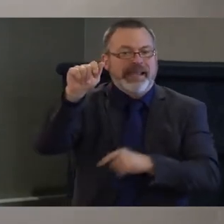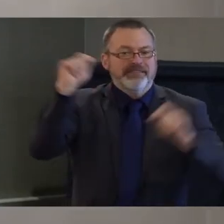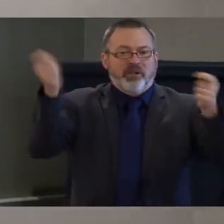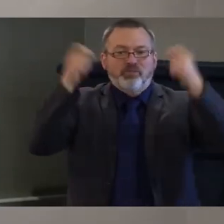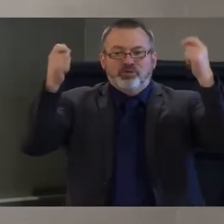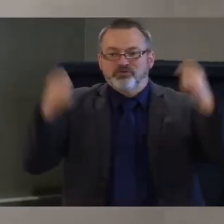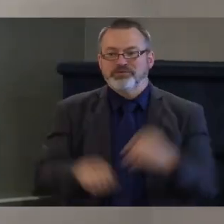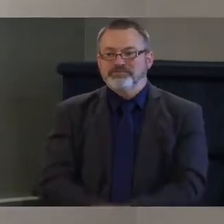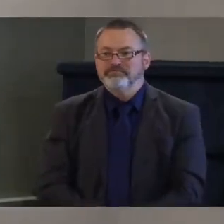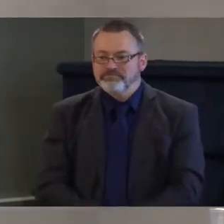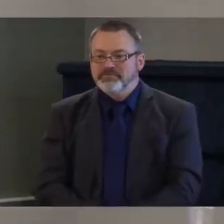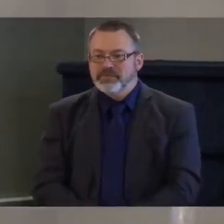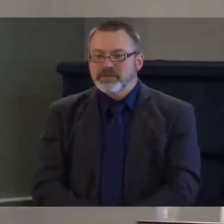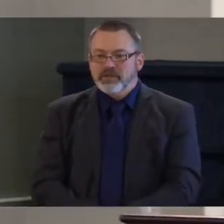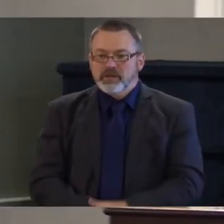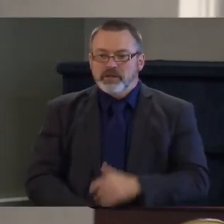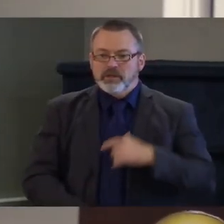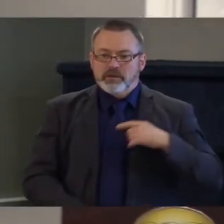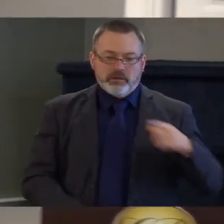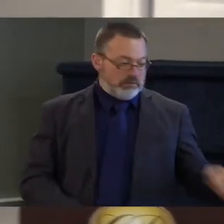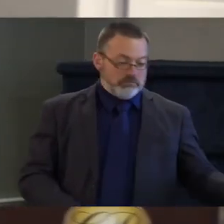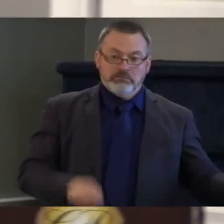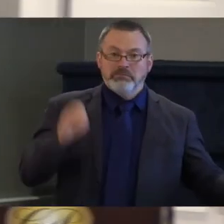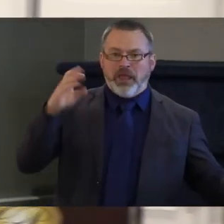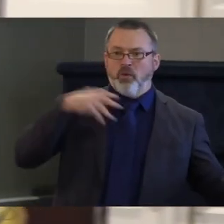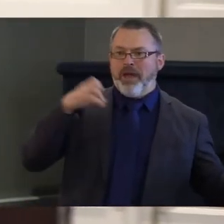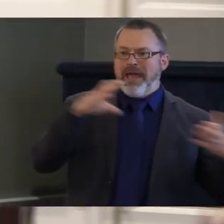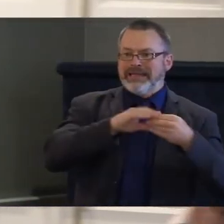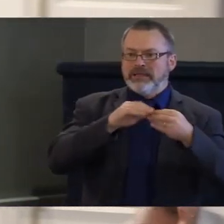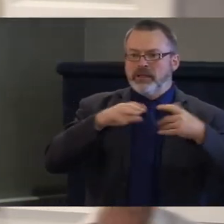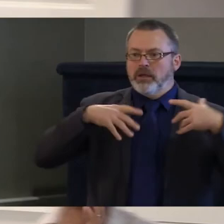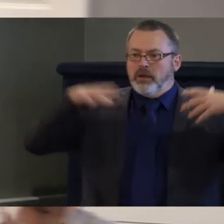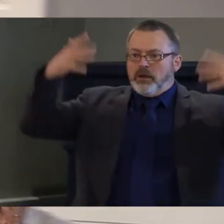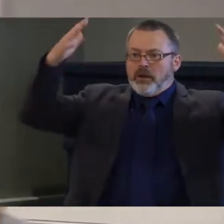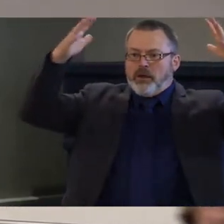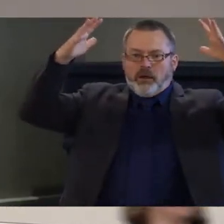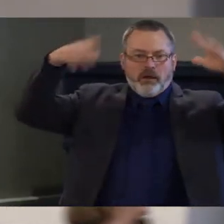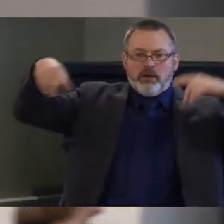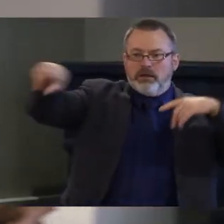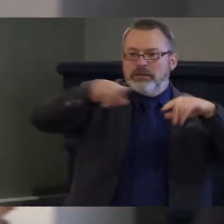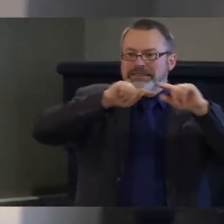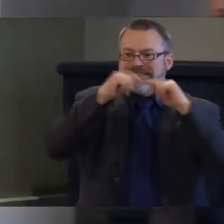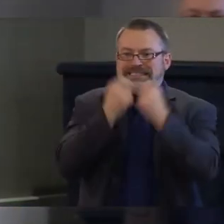want to give a shout out too to the interpretation team watching you guys has been amazing